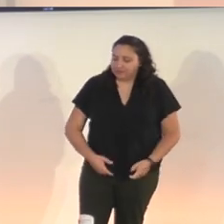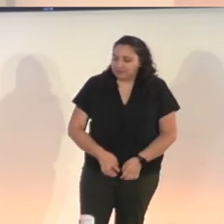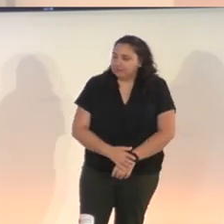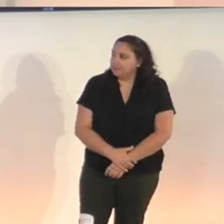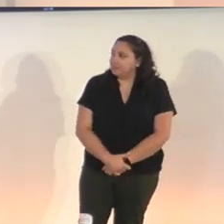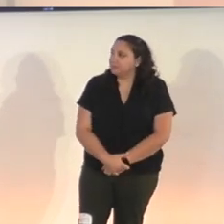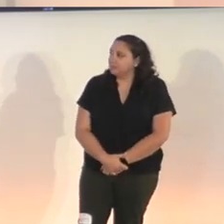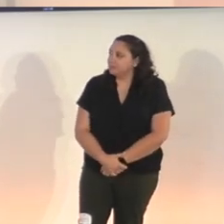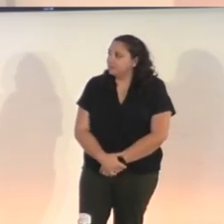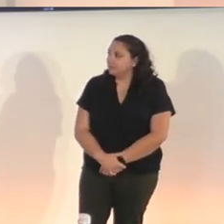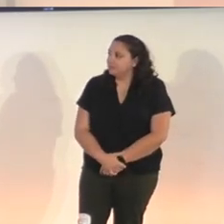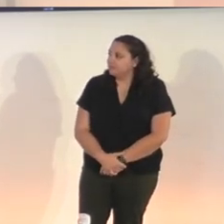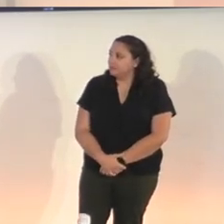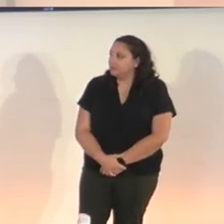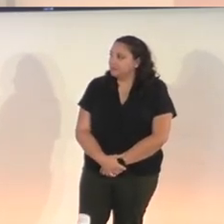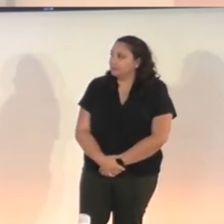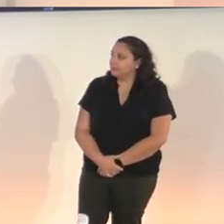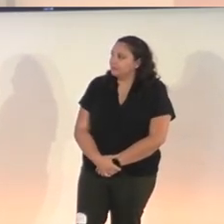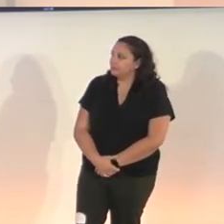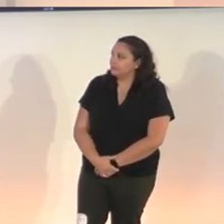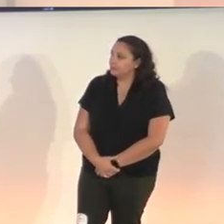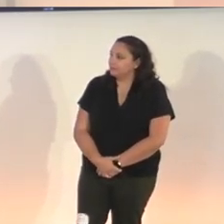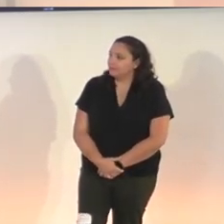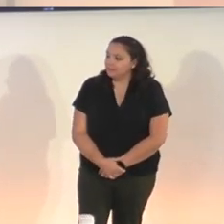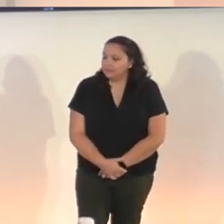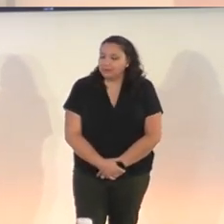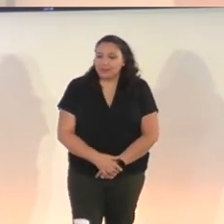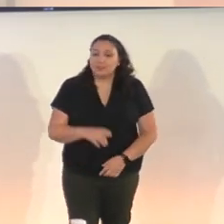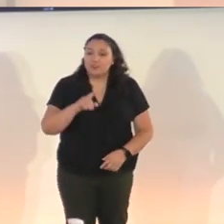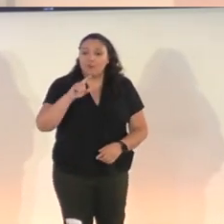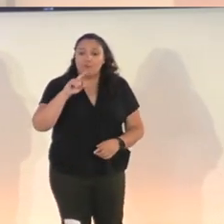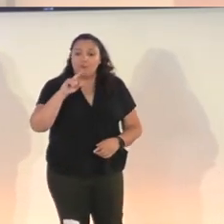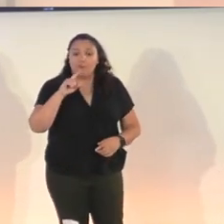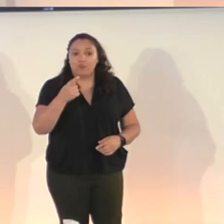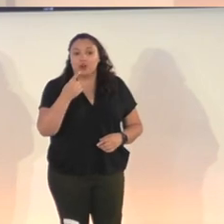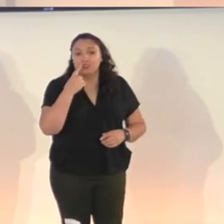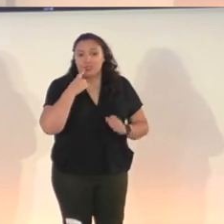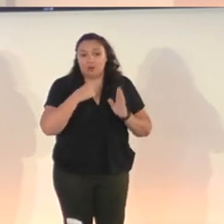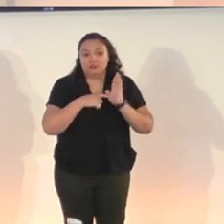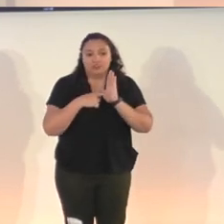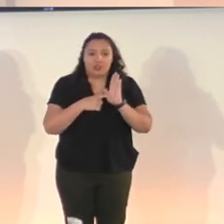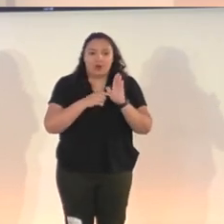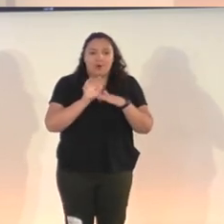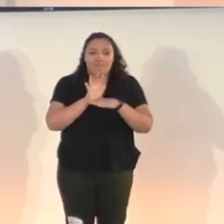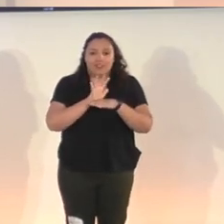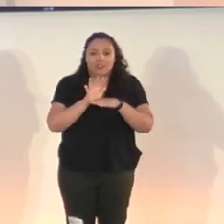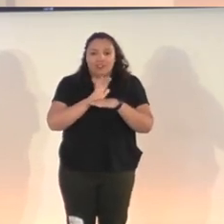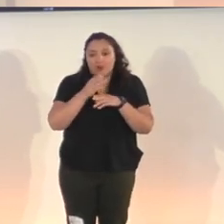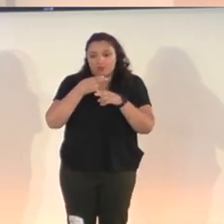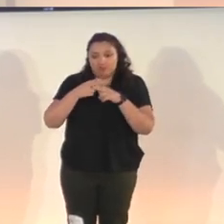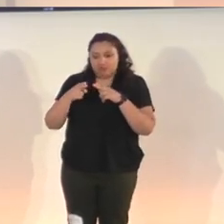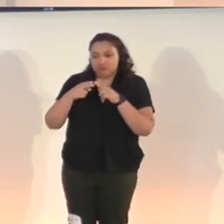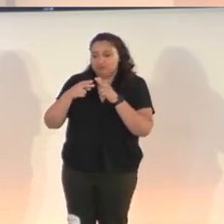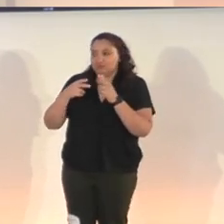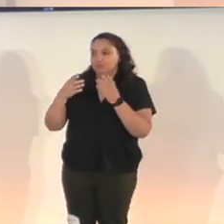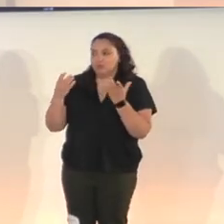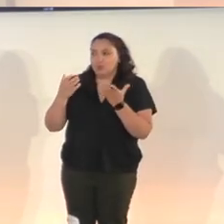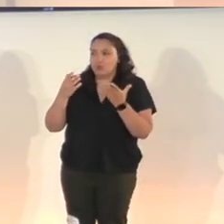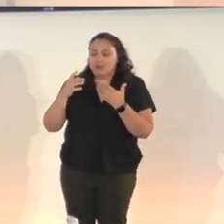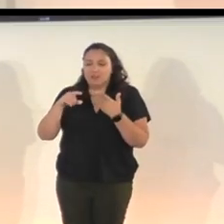So I'd like to first start by showing a short video to introduce people to Cosmonias High if you haven't heard of it.